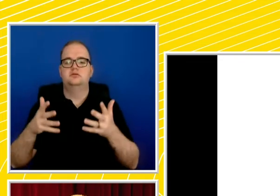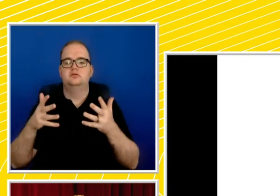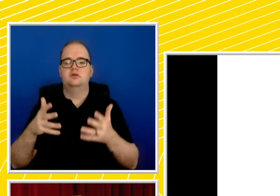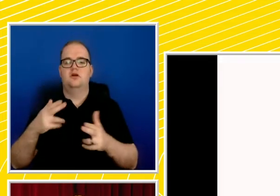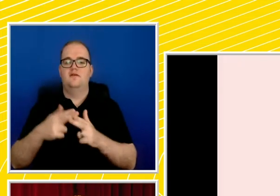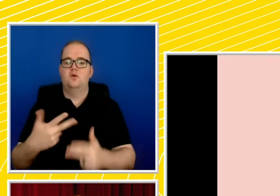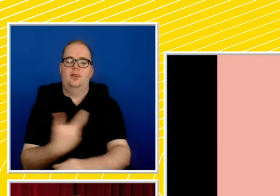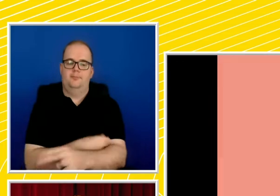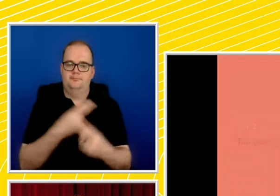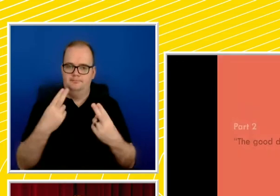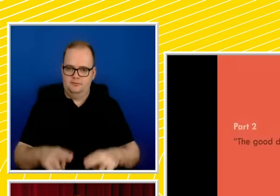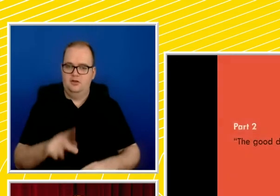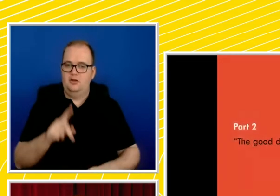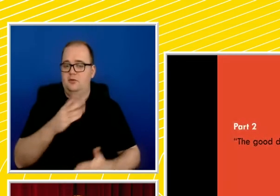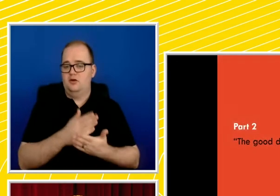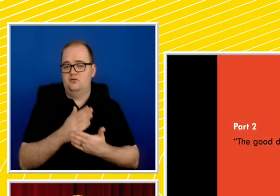thanatopolitics.